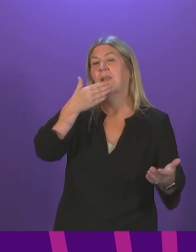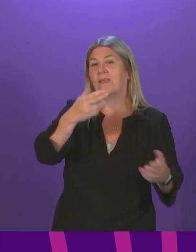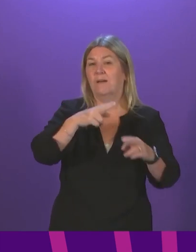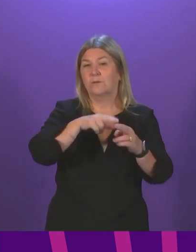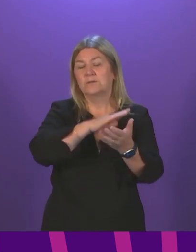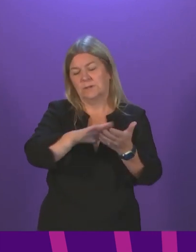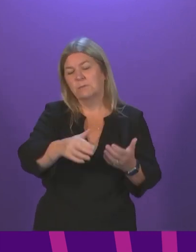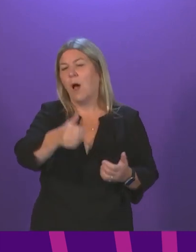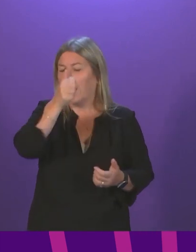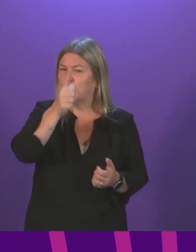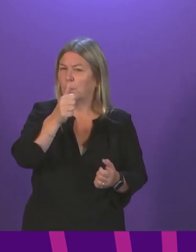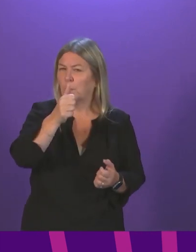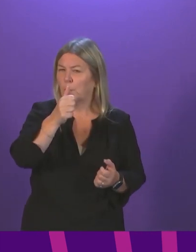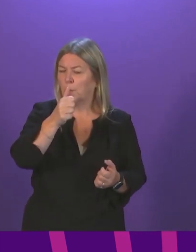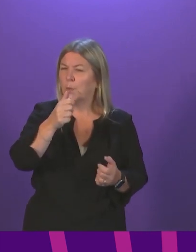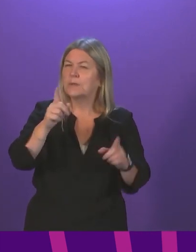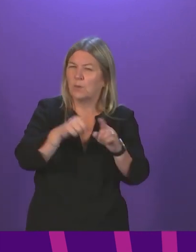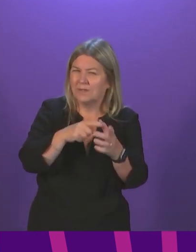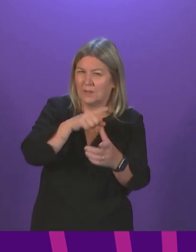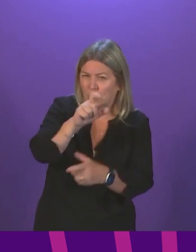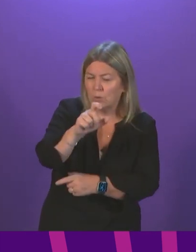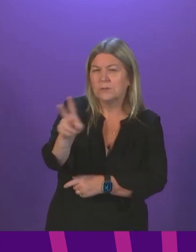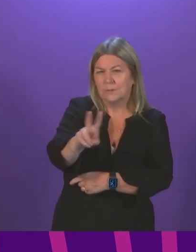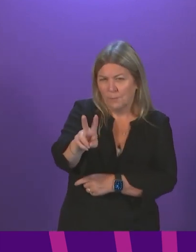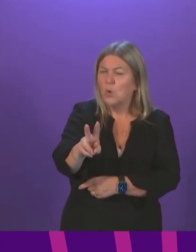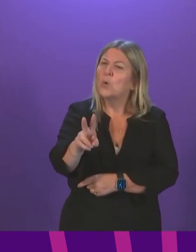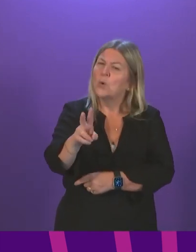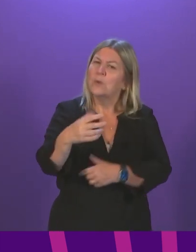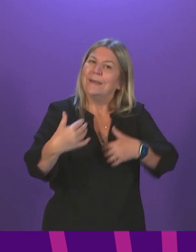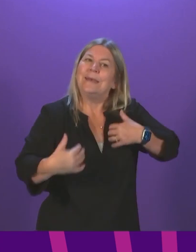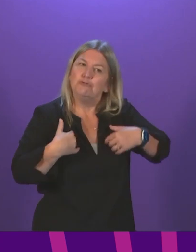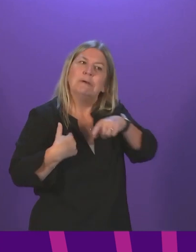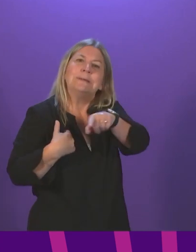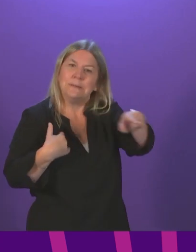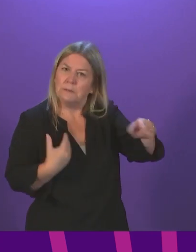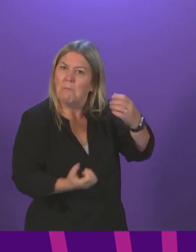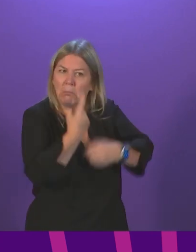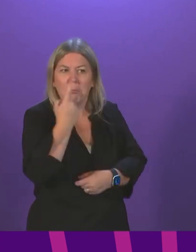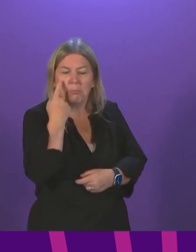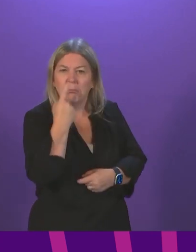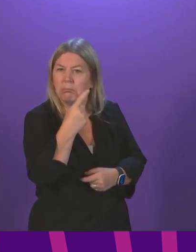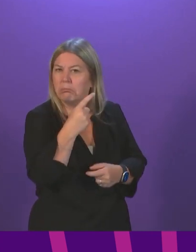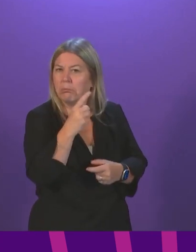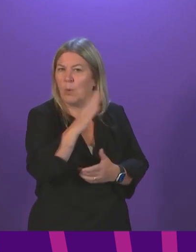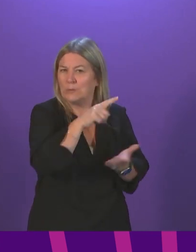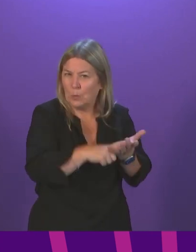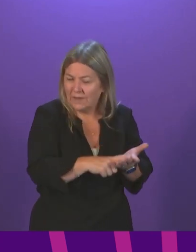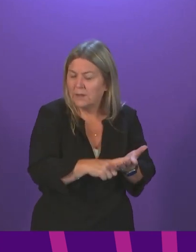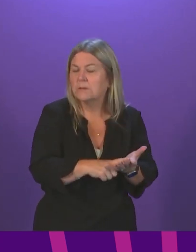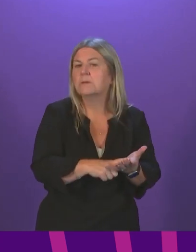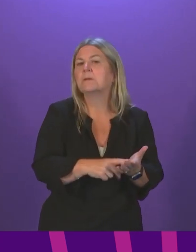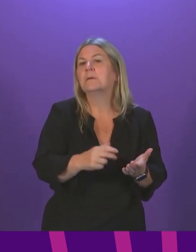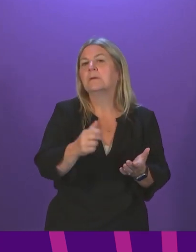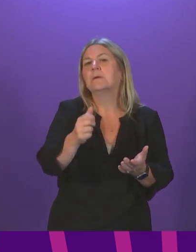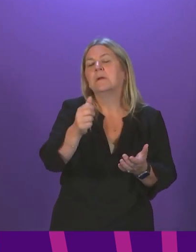interest in this, alongside that of Angela Constance, of course. I know she was in the Chamber when the Health Secretary answered a question on this a few